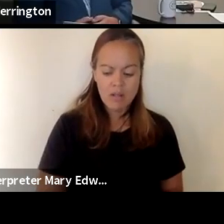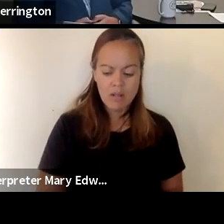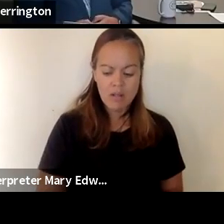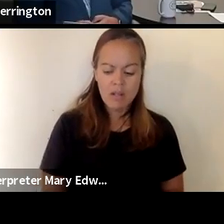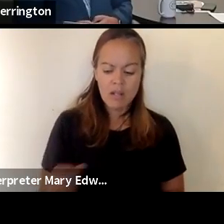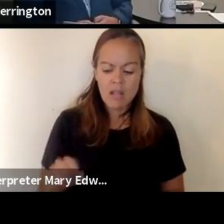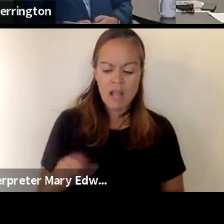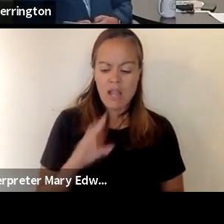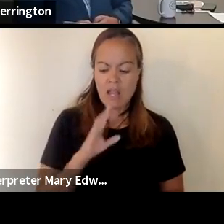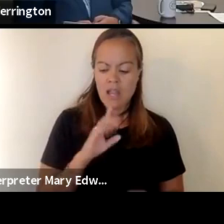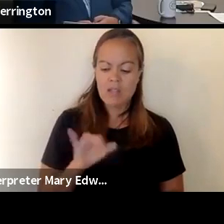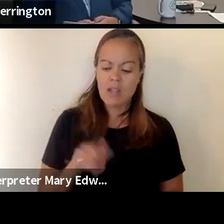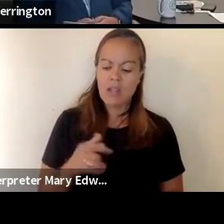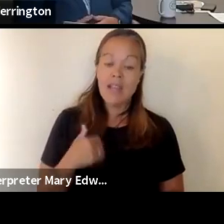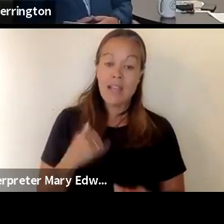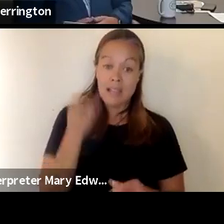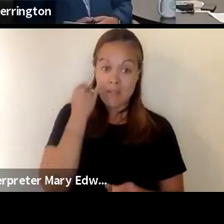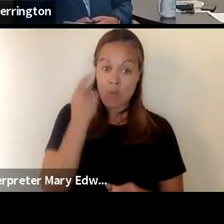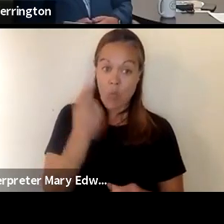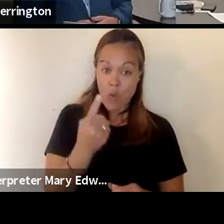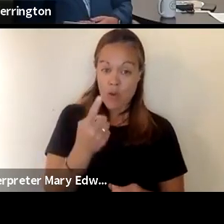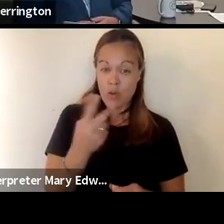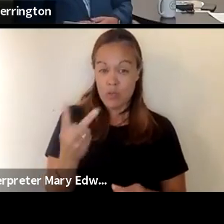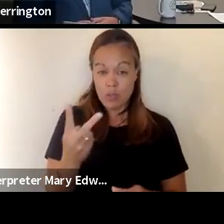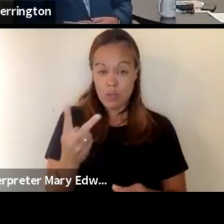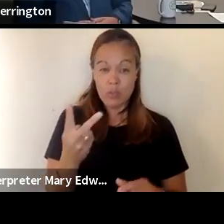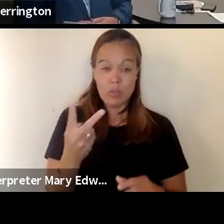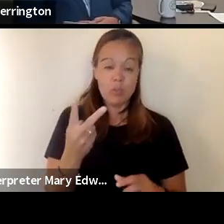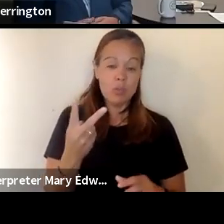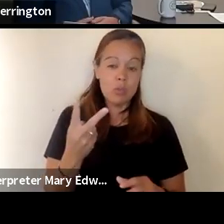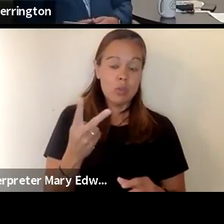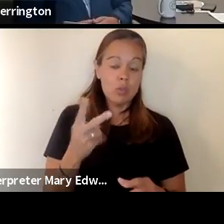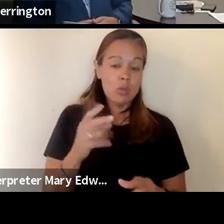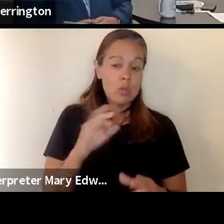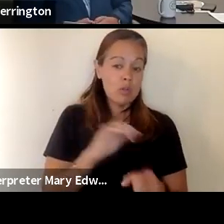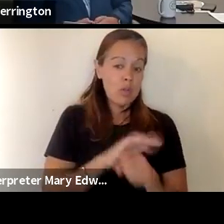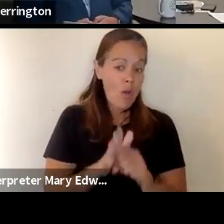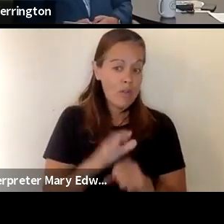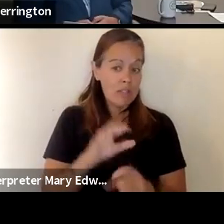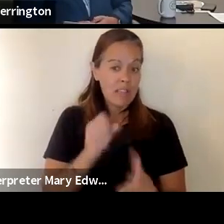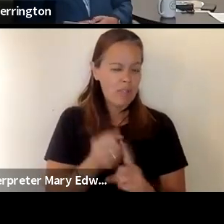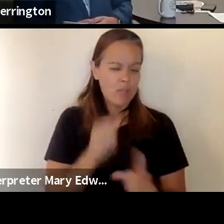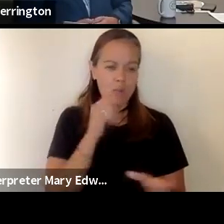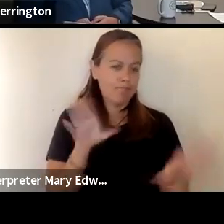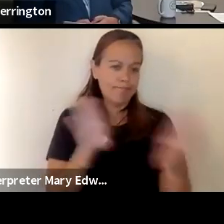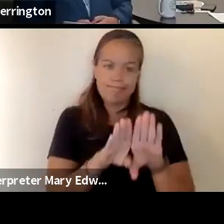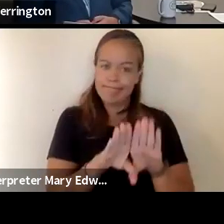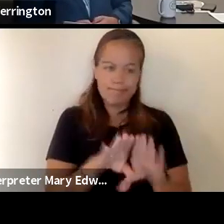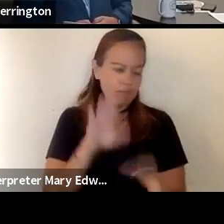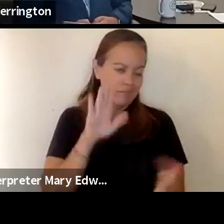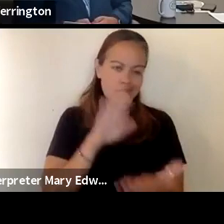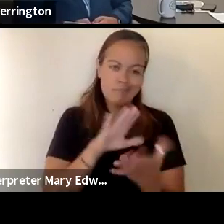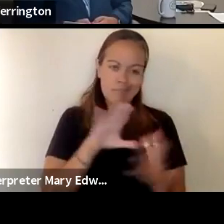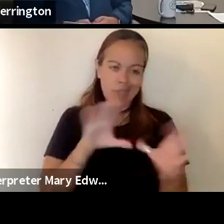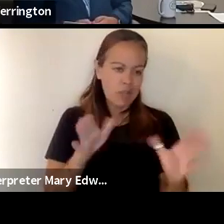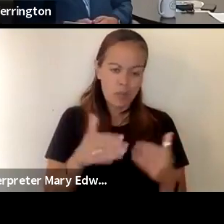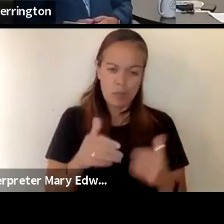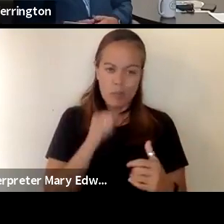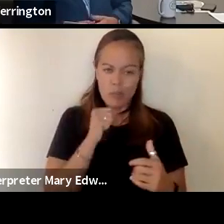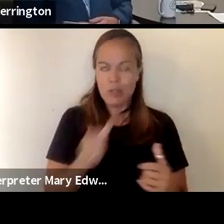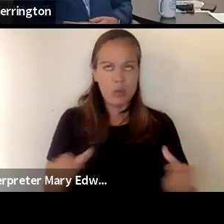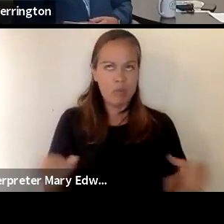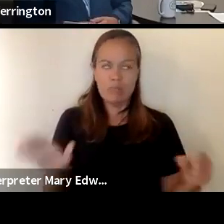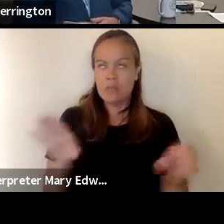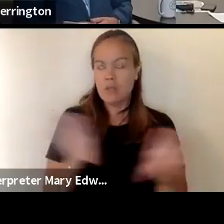um if we have one or two cases in a classroom we don't necessarily close the entire classroom down we definitely do not close the entire